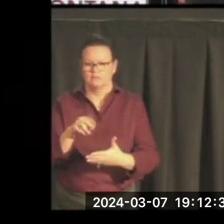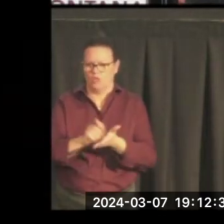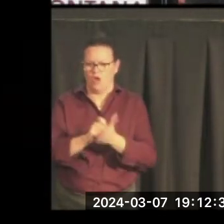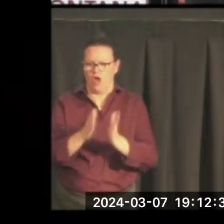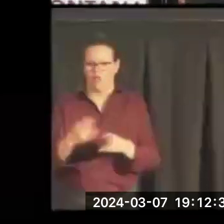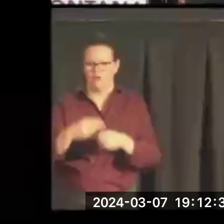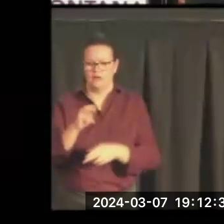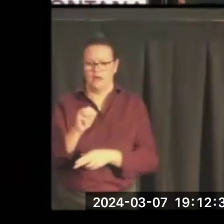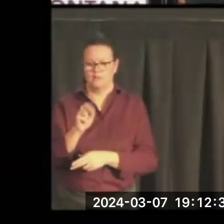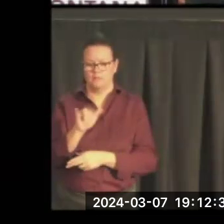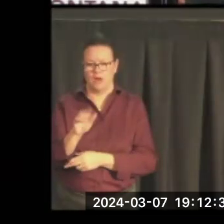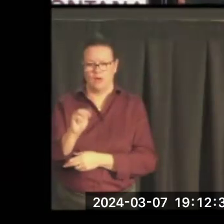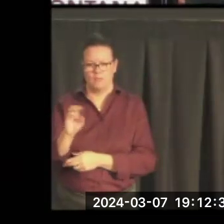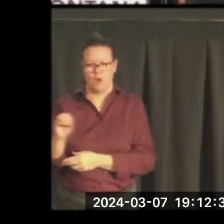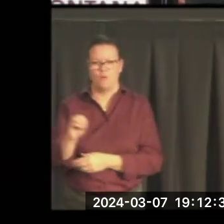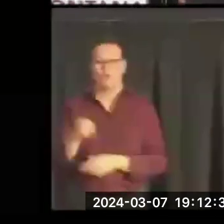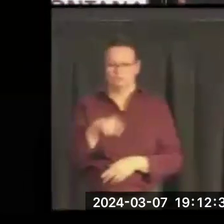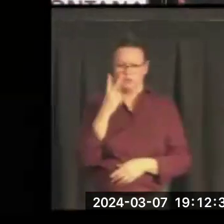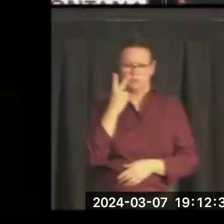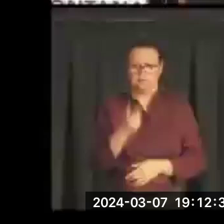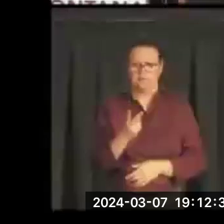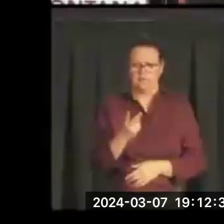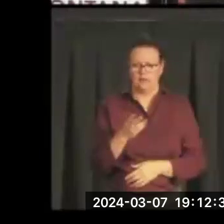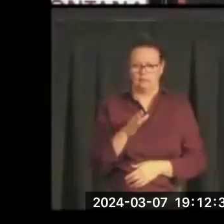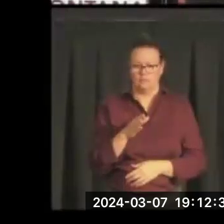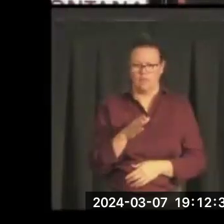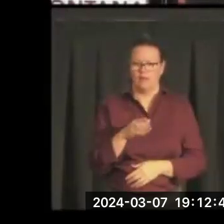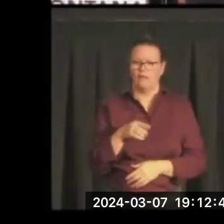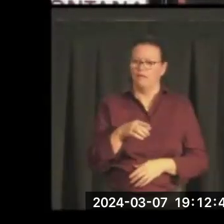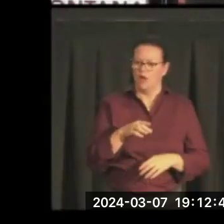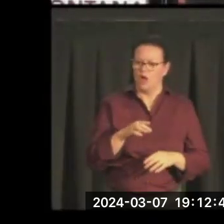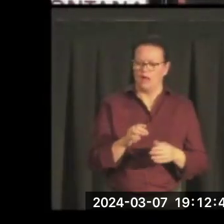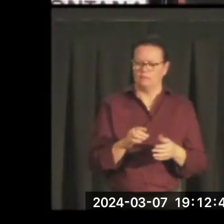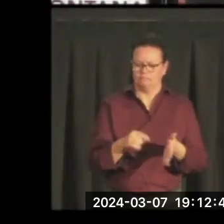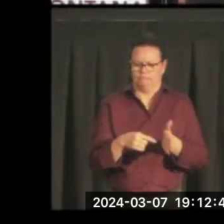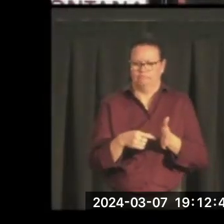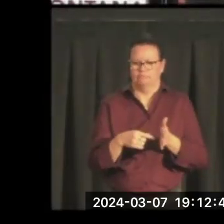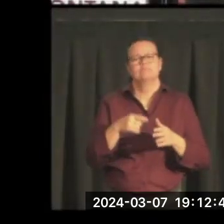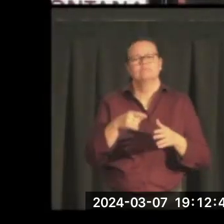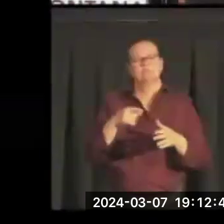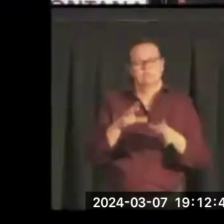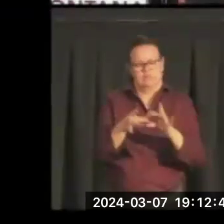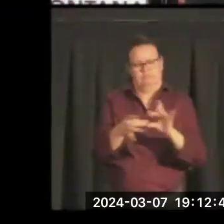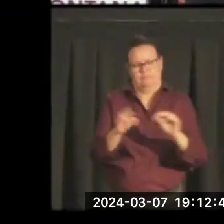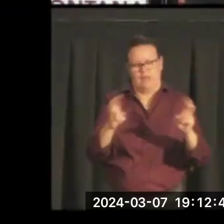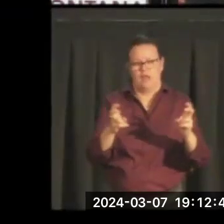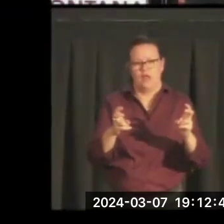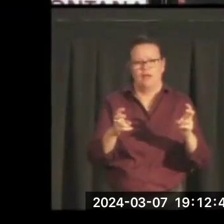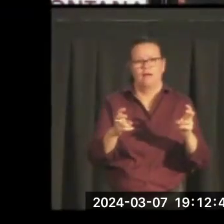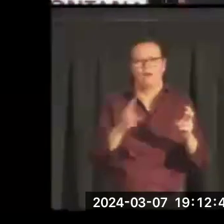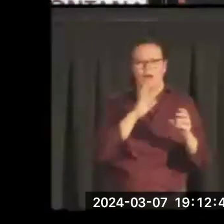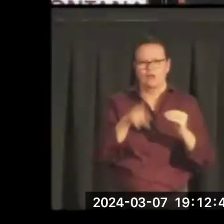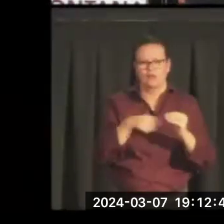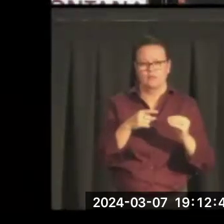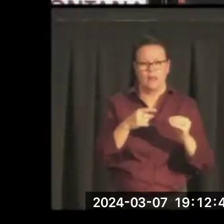you'd see some reference to In Search of Better Angels. Mike Mansfield was a statesman for all seasons and lived